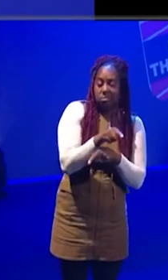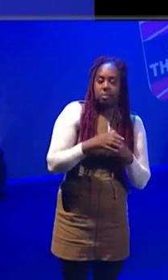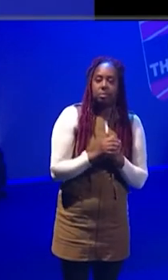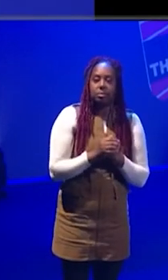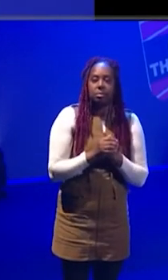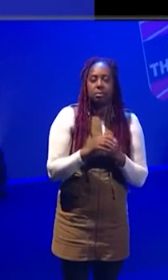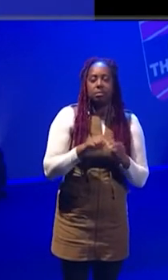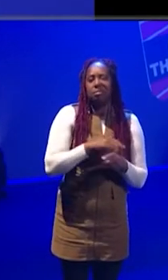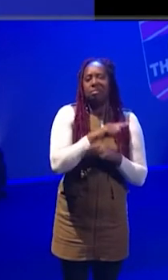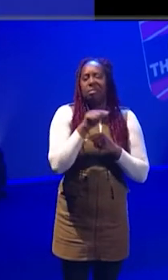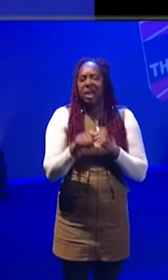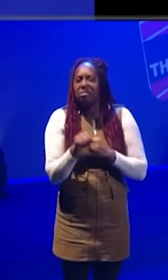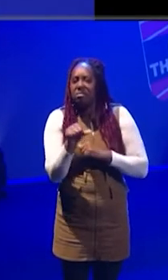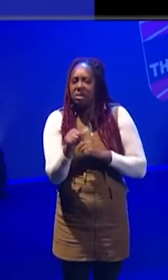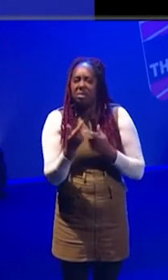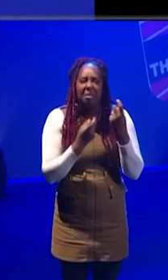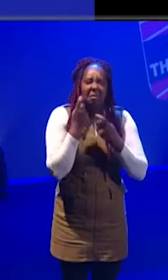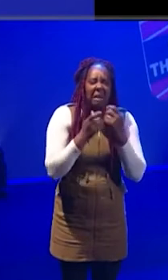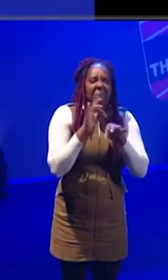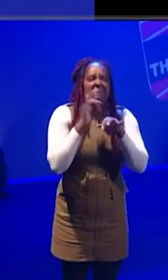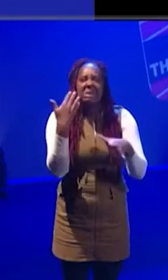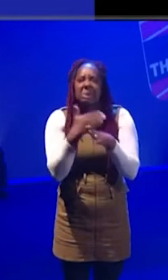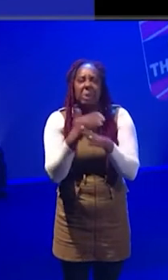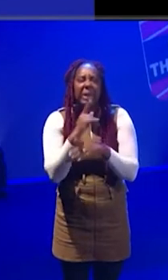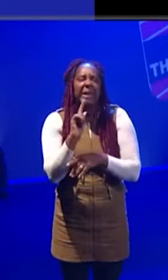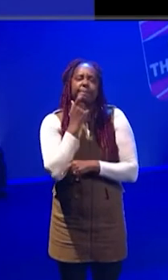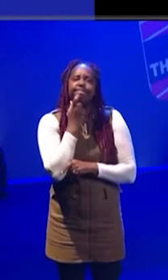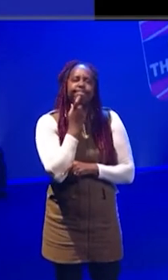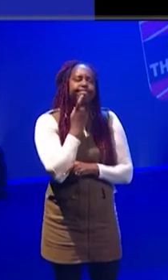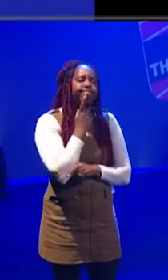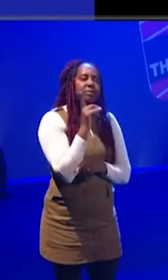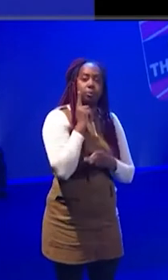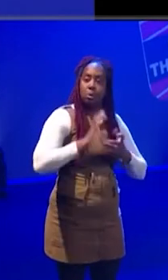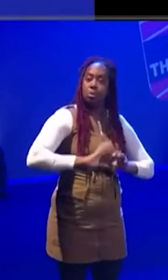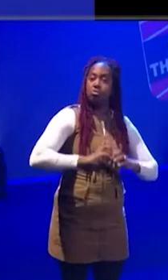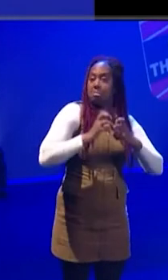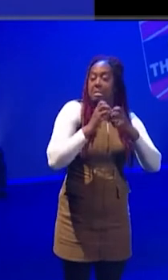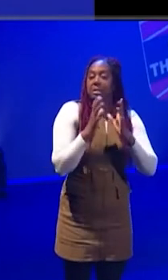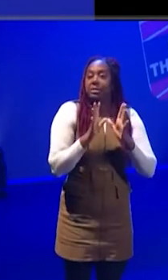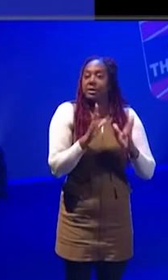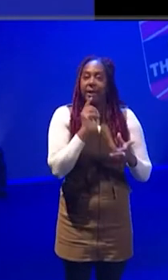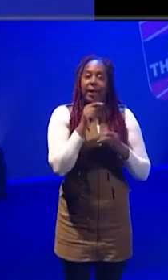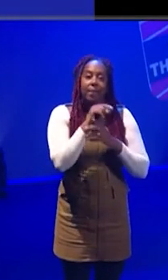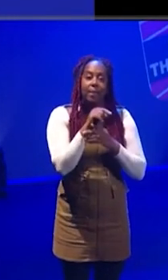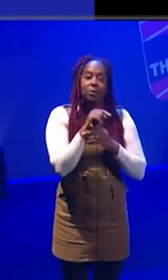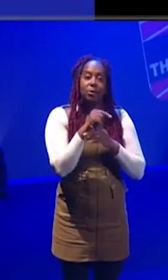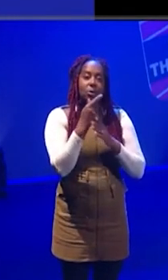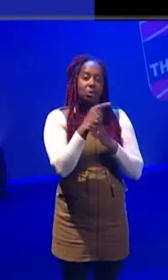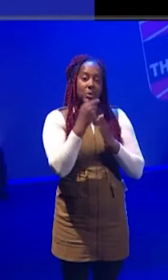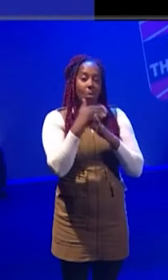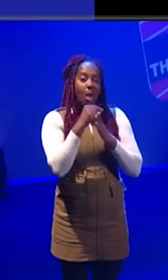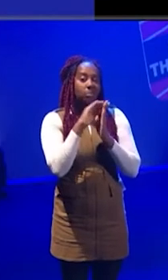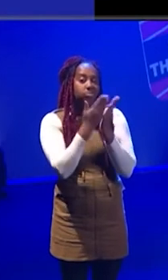After that, in terms of finding professional work, it was mainly through creating little portfolio pieces.